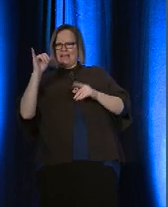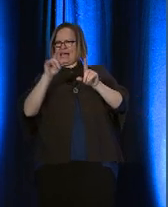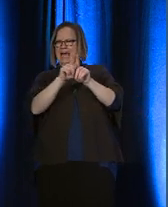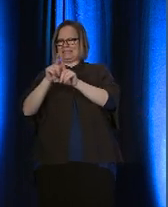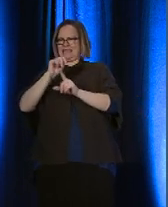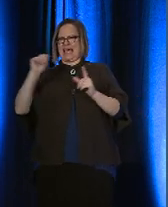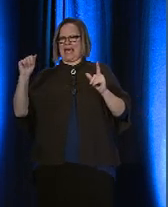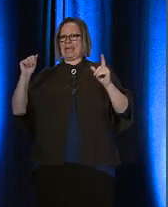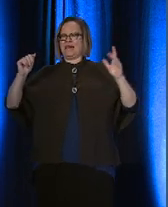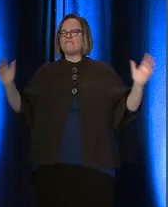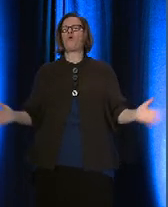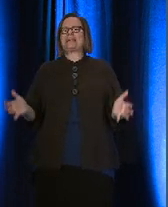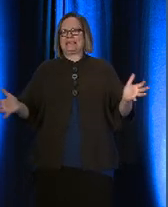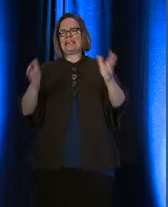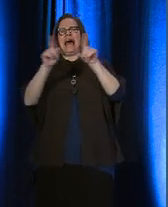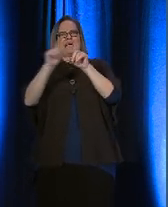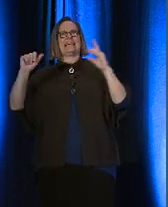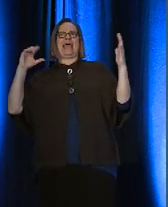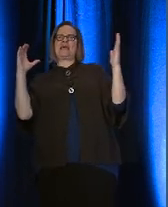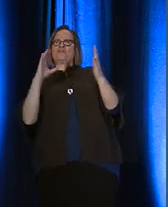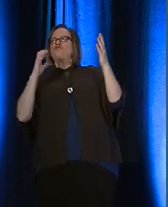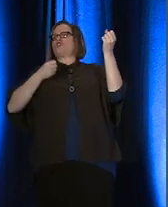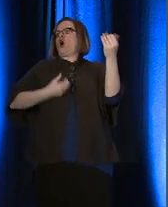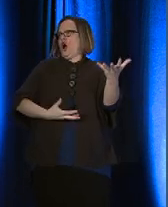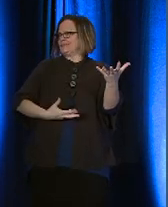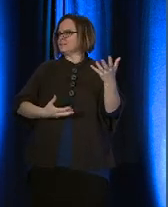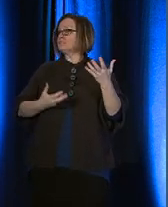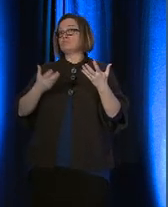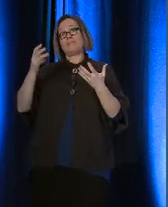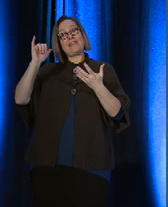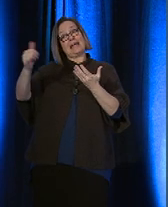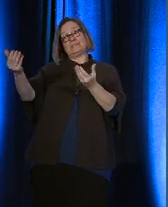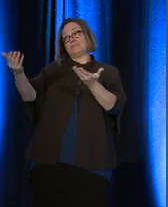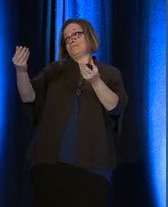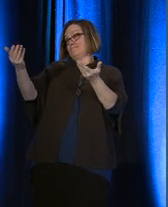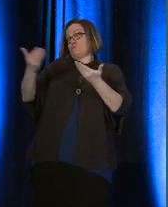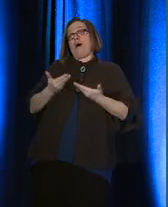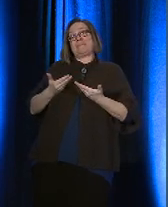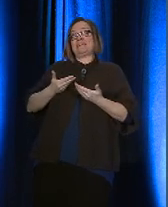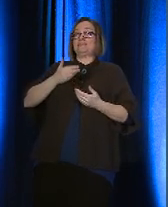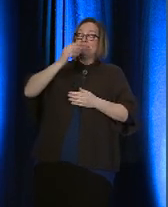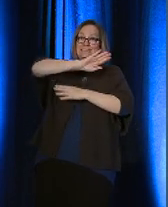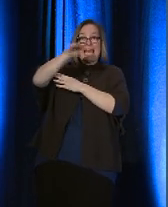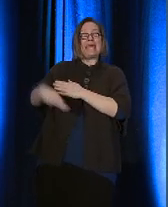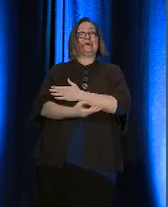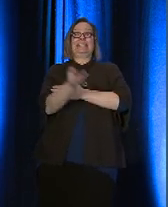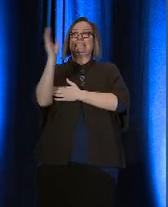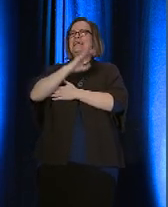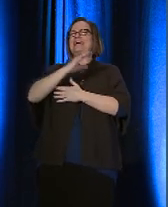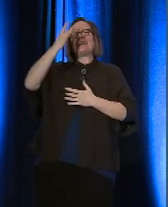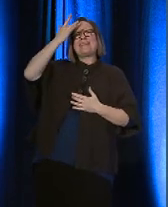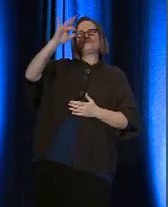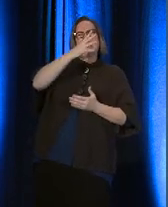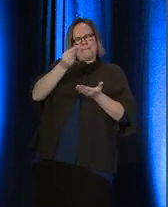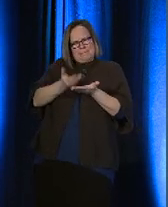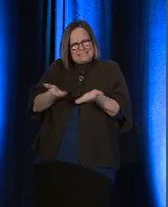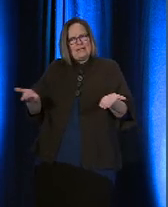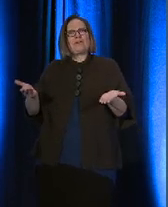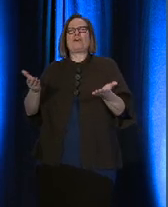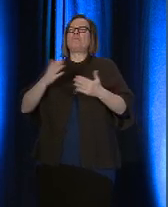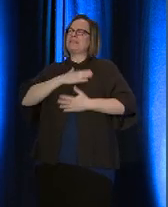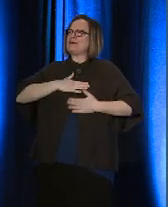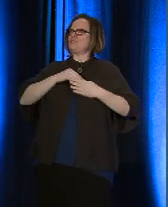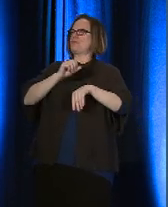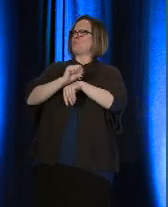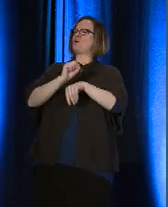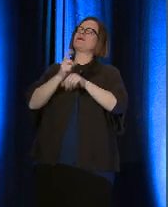one that has brought me pretty much, day in and day out, a kind of intellectual and material pleasure in the work, an abiding